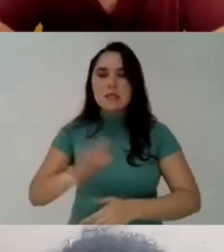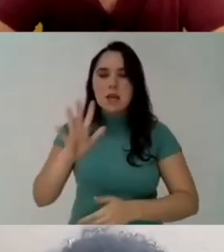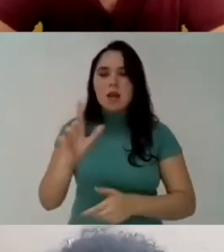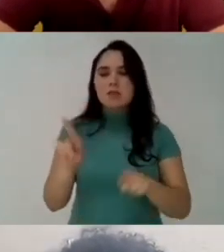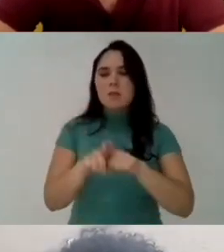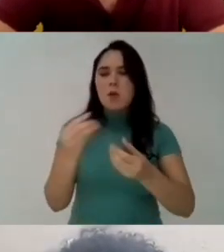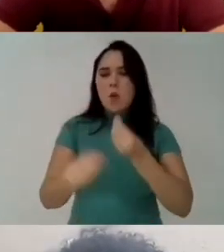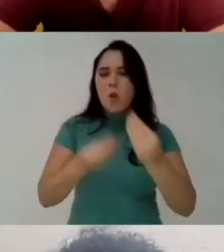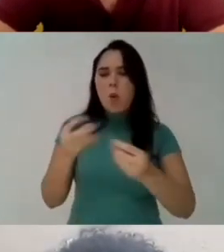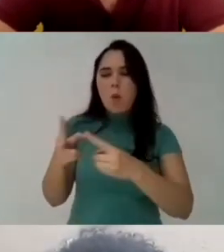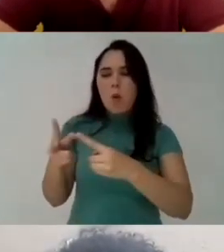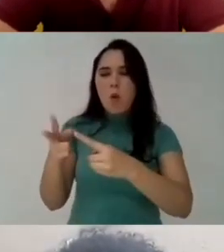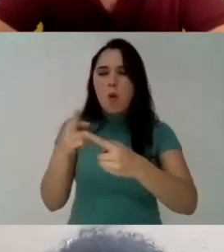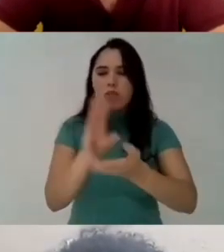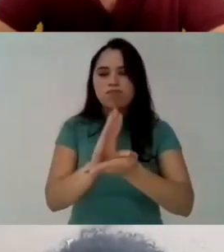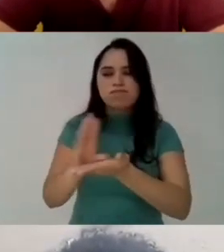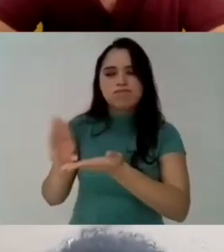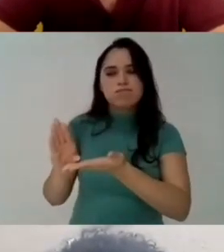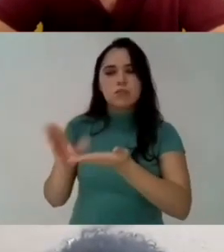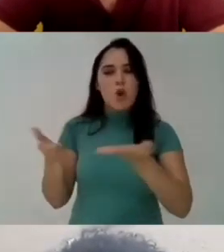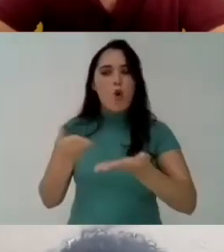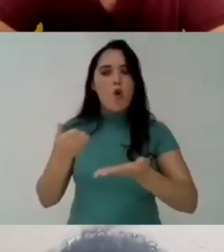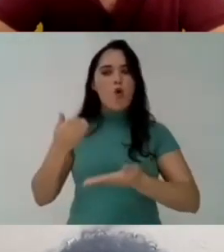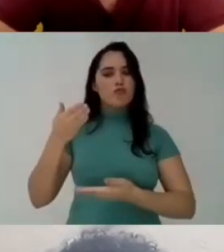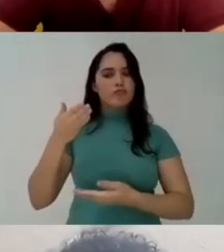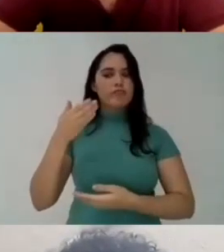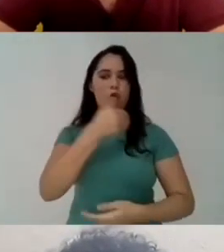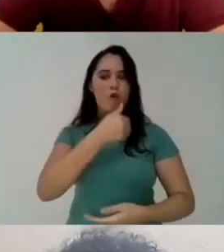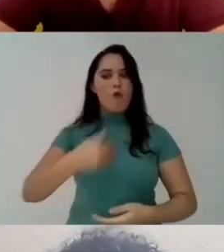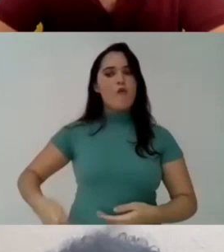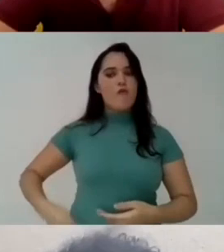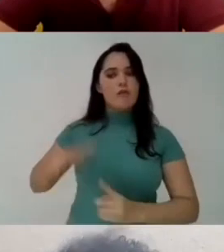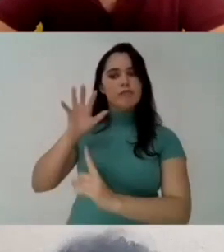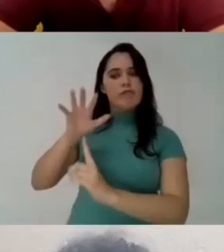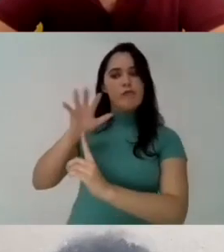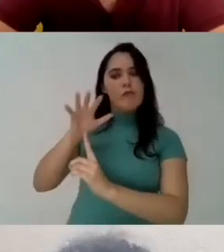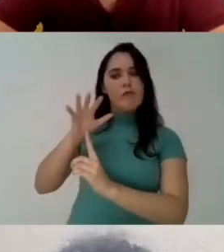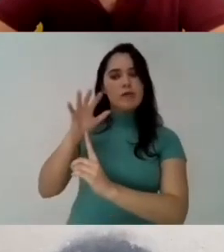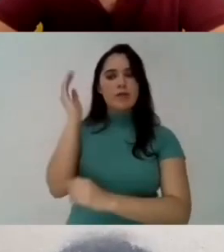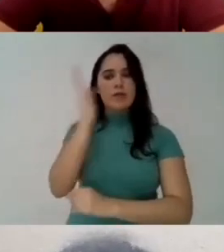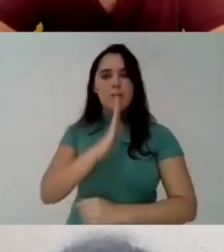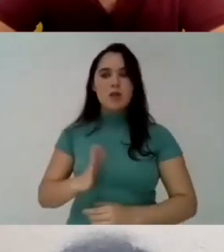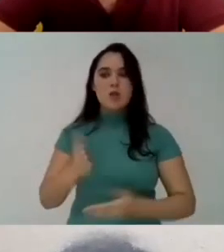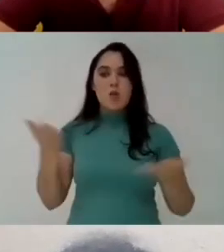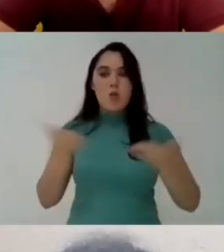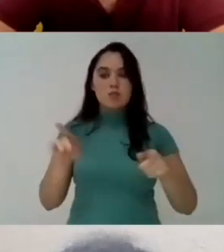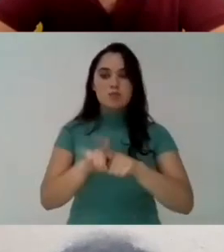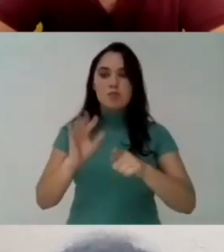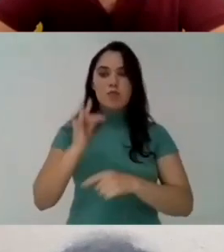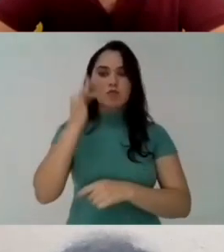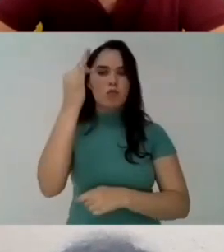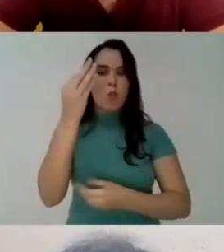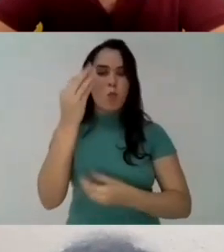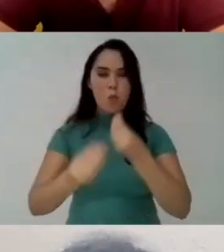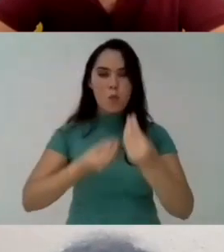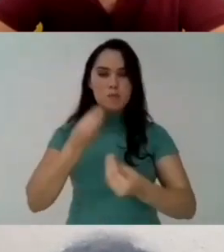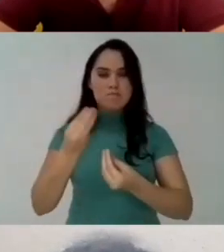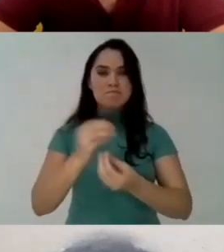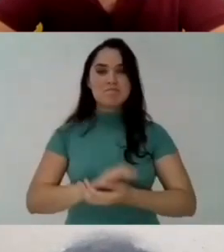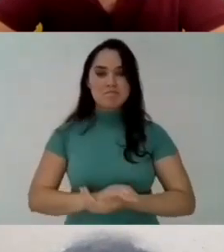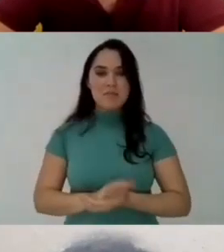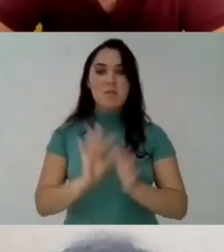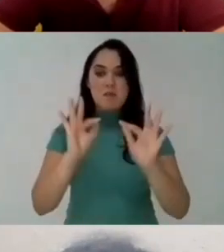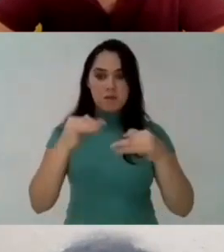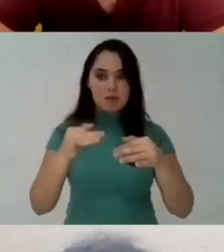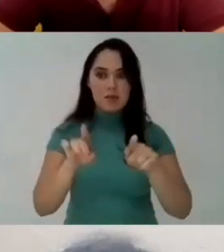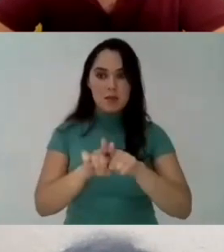in Brazil are affecting students and research And how do you think that this will impact now and in